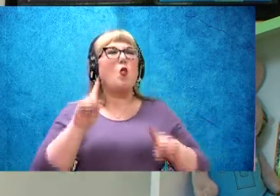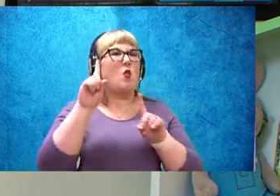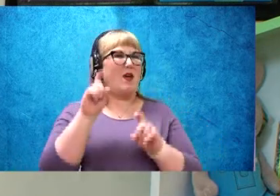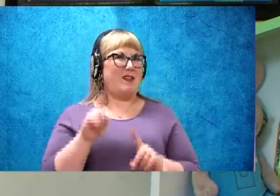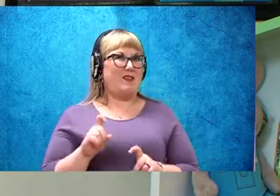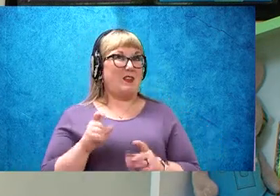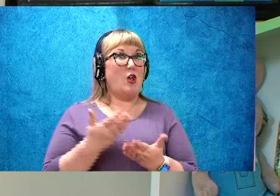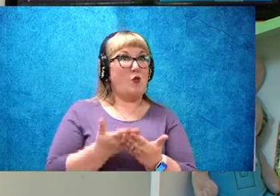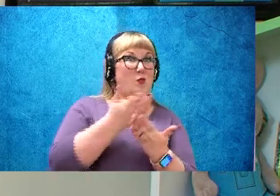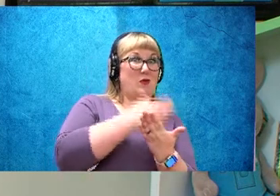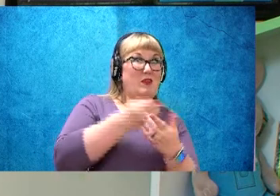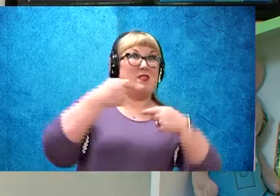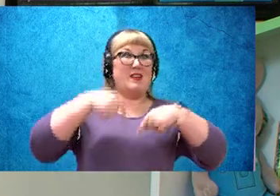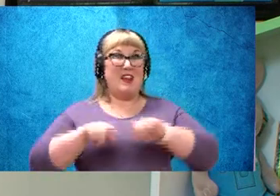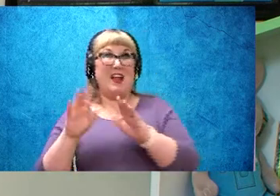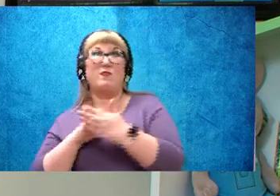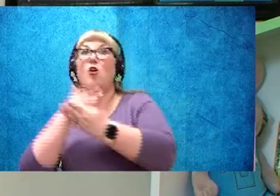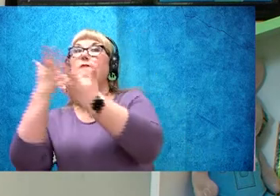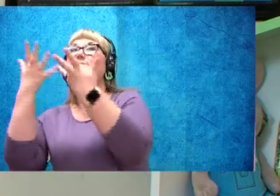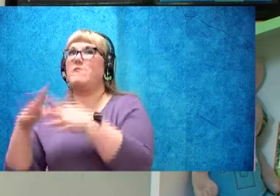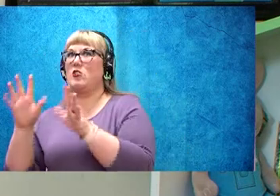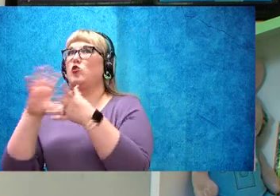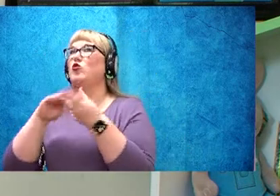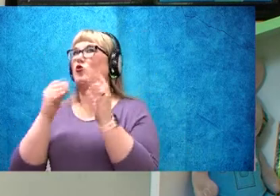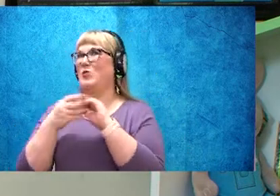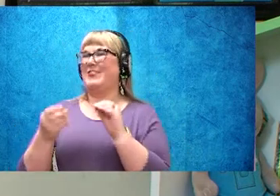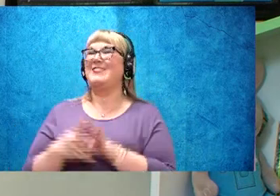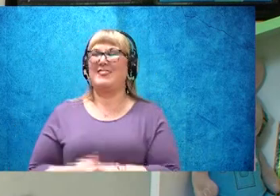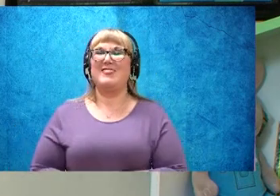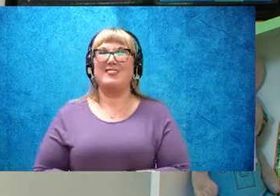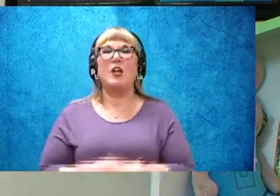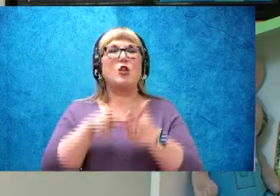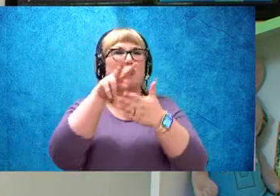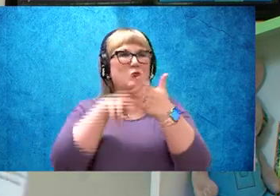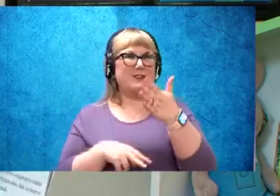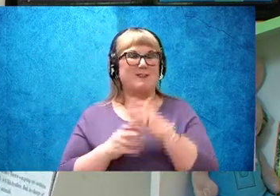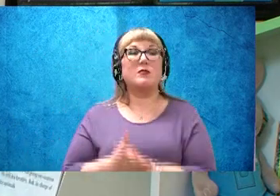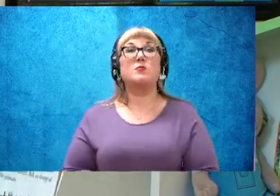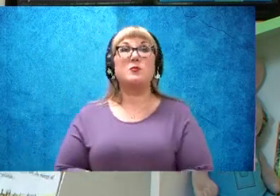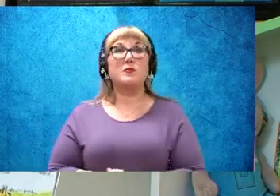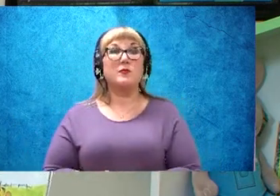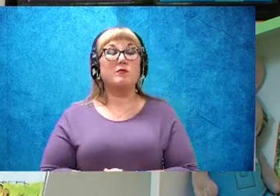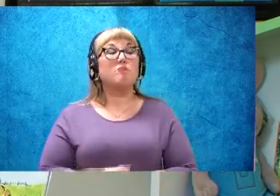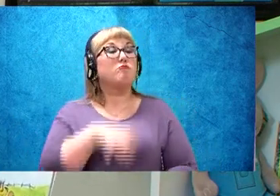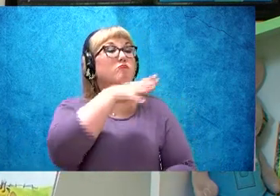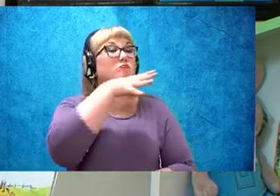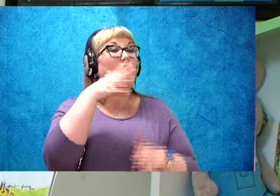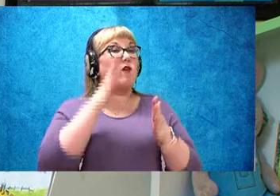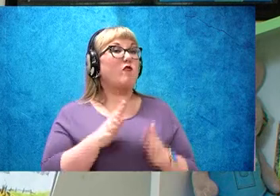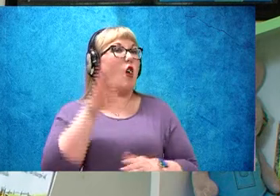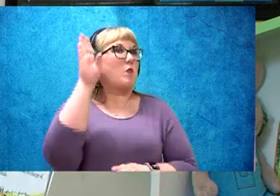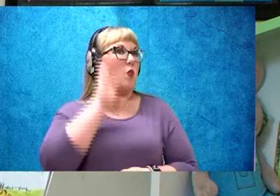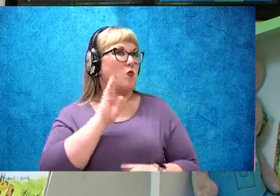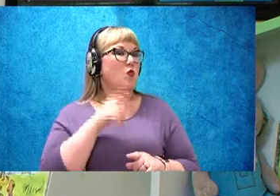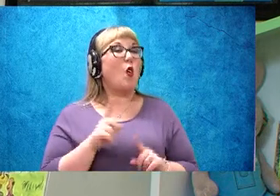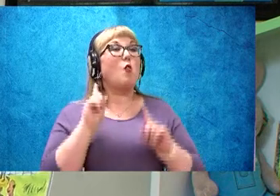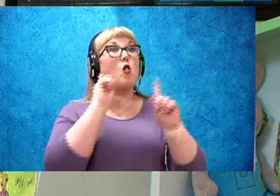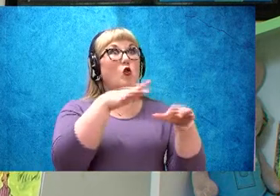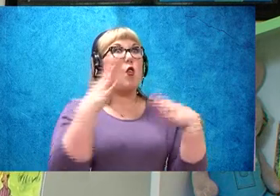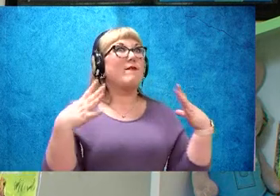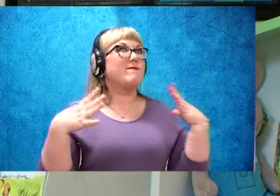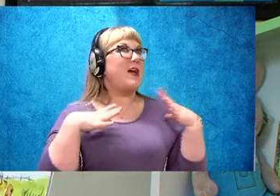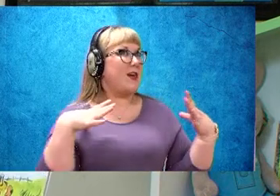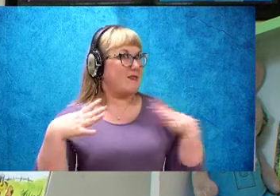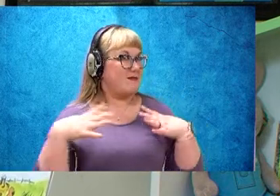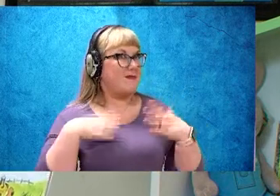before, during, and after I text, let's read, Farmer Brown was going on vacation, he